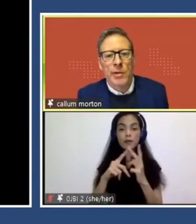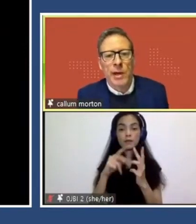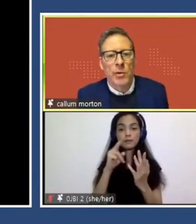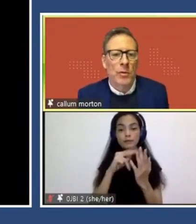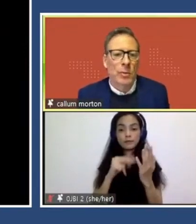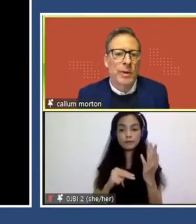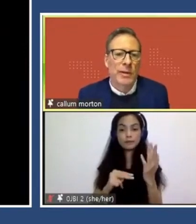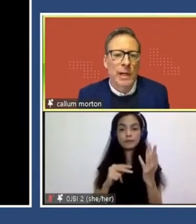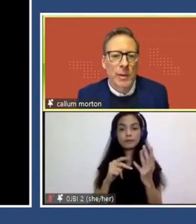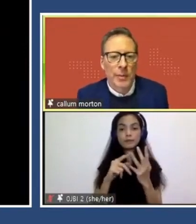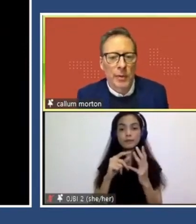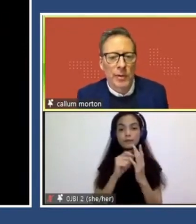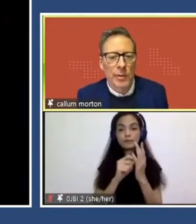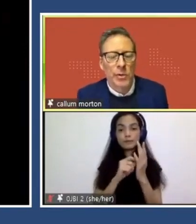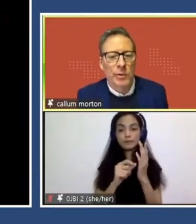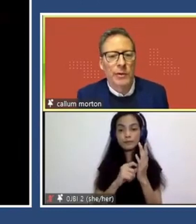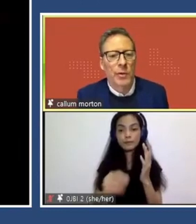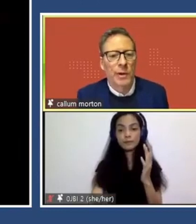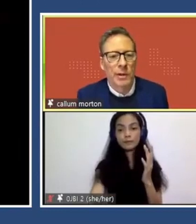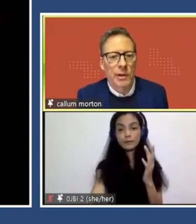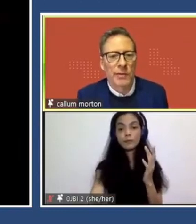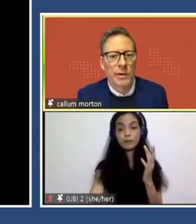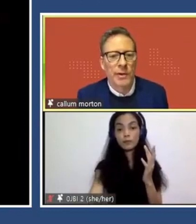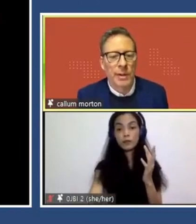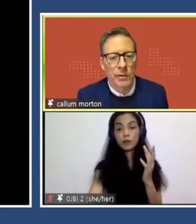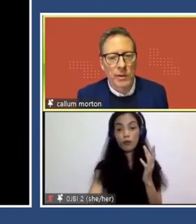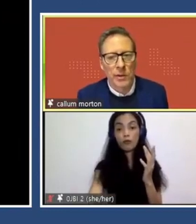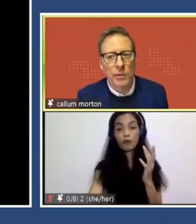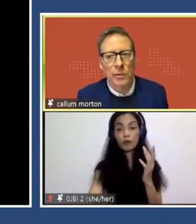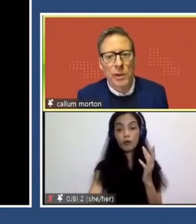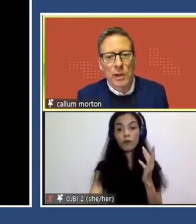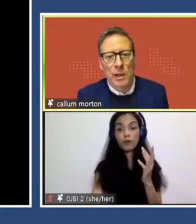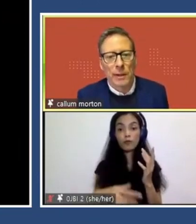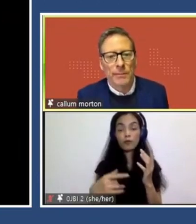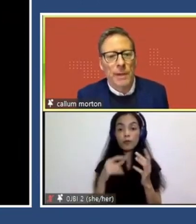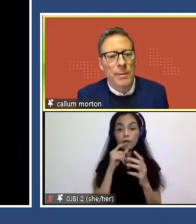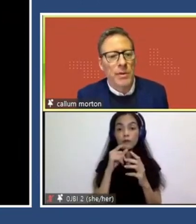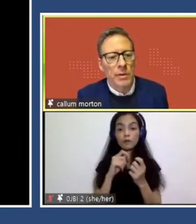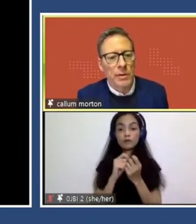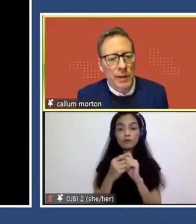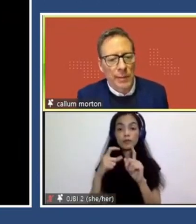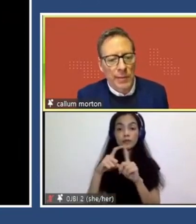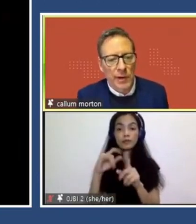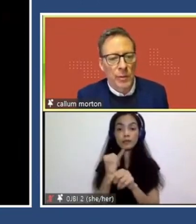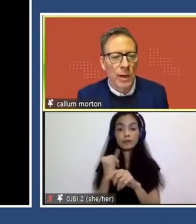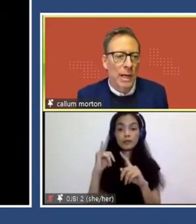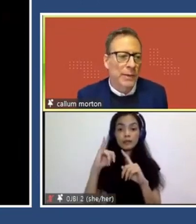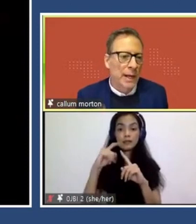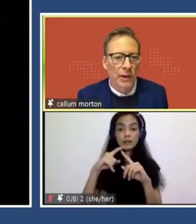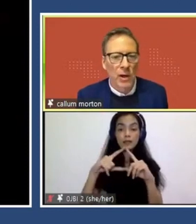Deans was there. We ran a workshop where we set up computers and we took their drawings and converted them into digital images